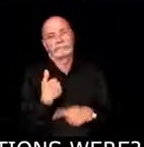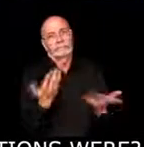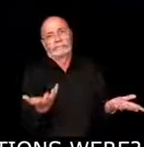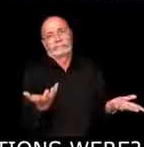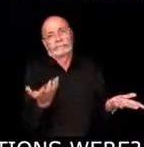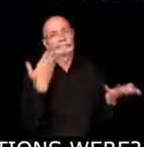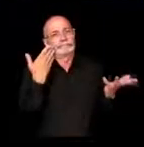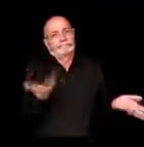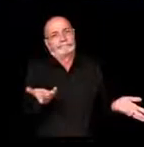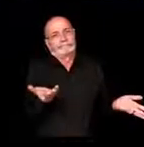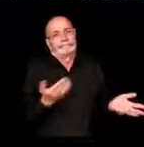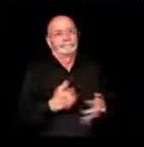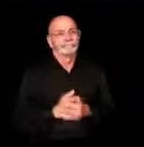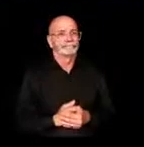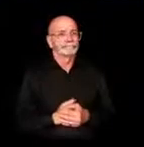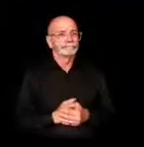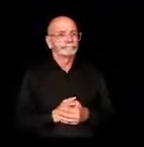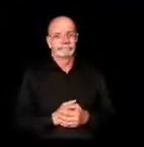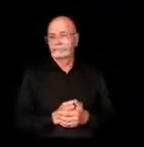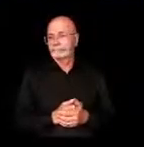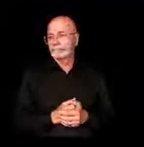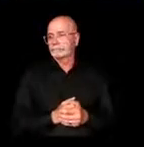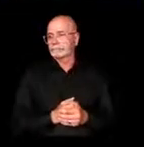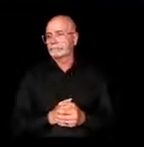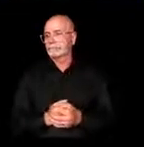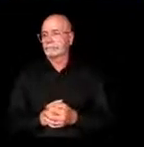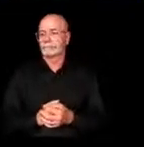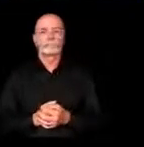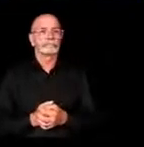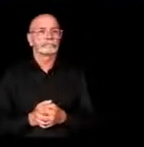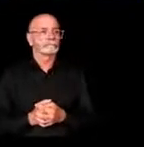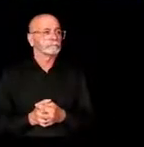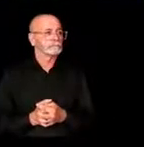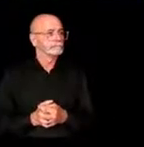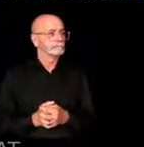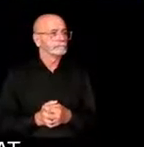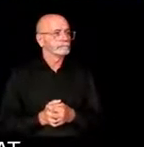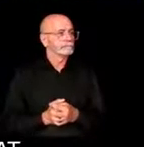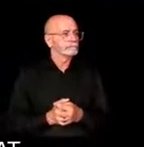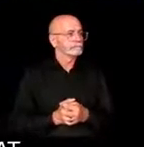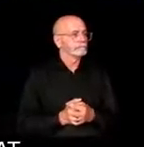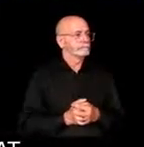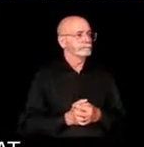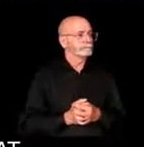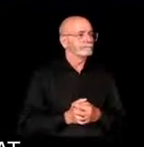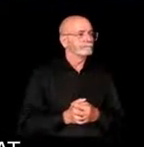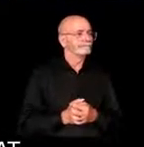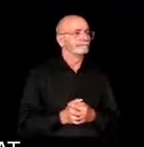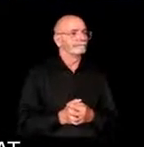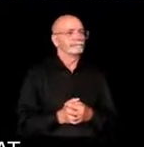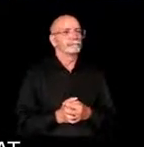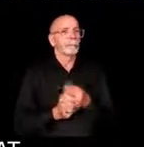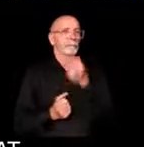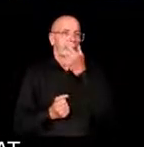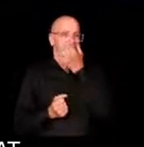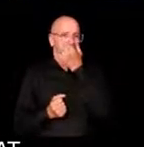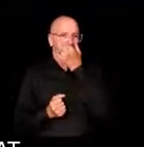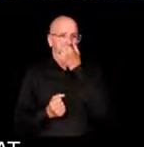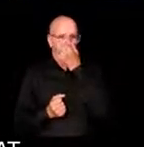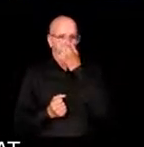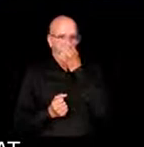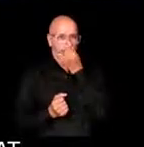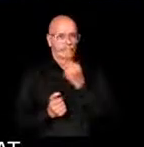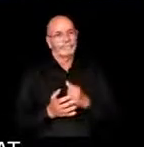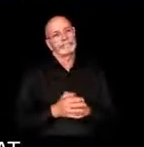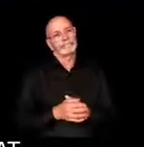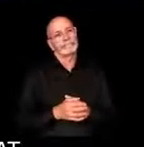if, if we are able to retrieve a copy of that, that recording, how confident are you that, uh, uh, it will bear out